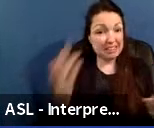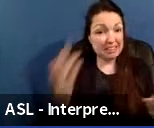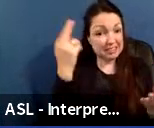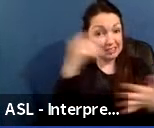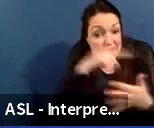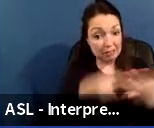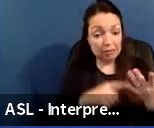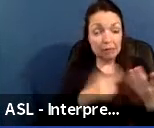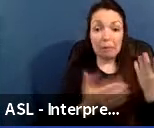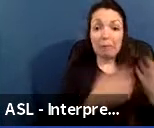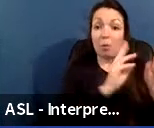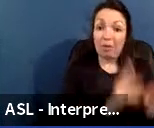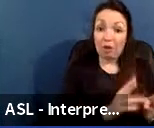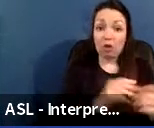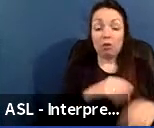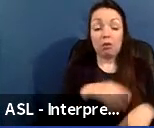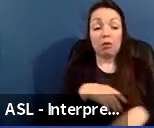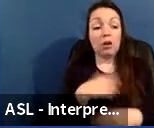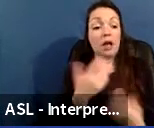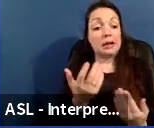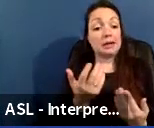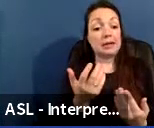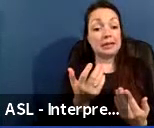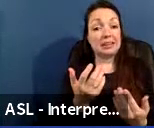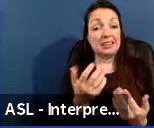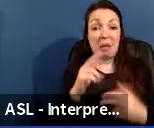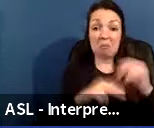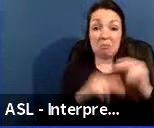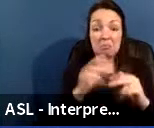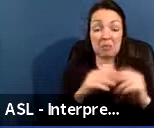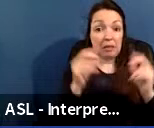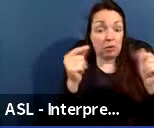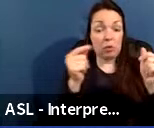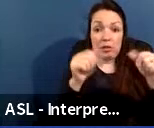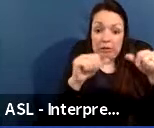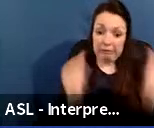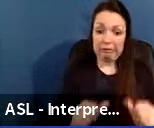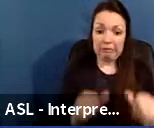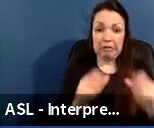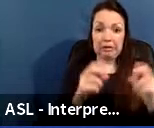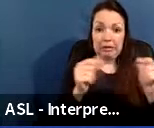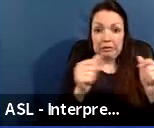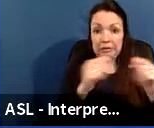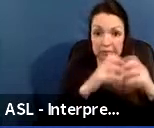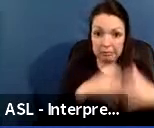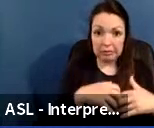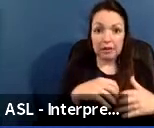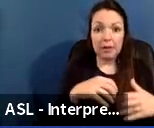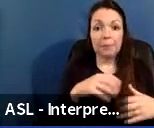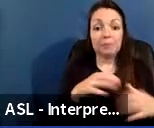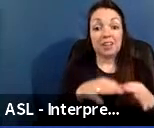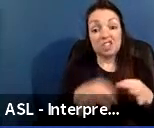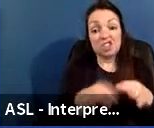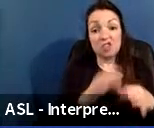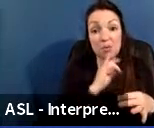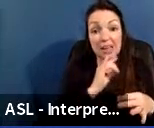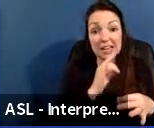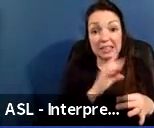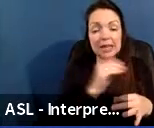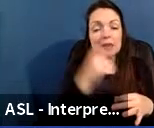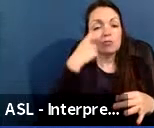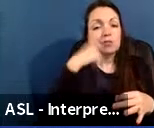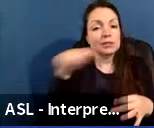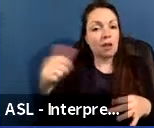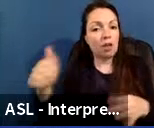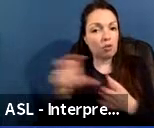weather, accelerated deterioration, deferred maintenance, and recent investments. I will now turn it over